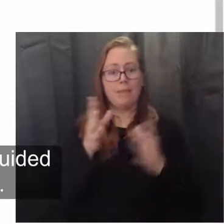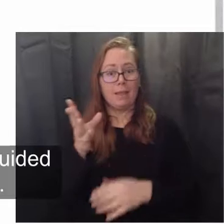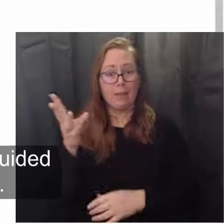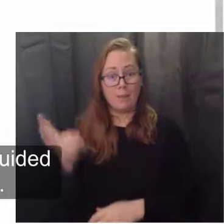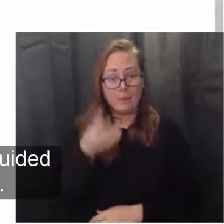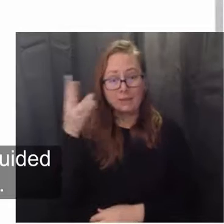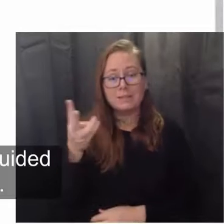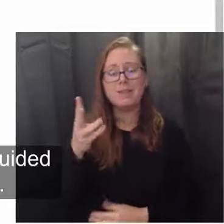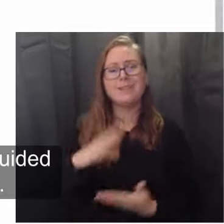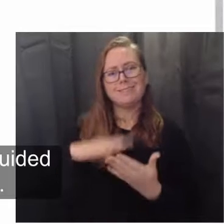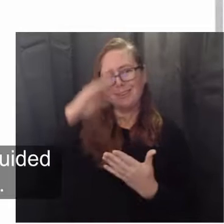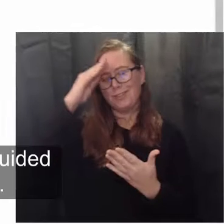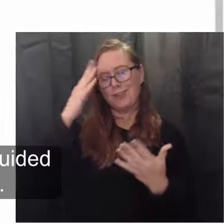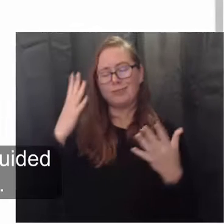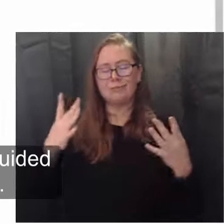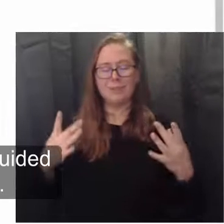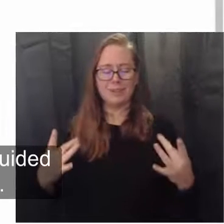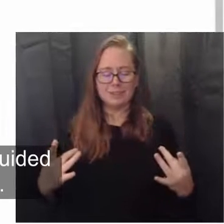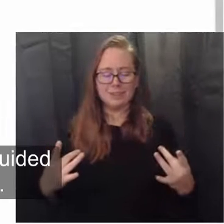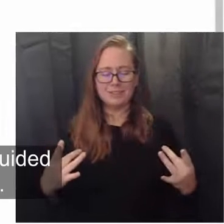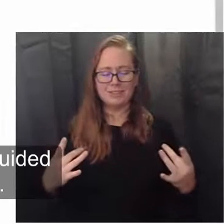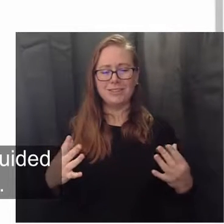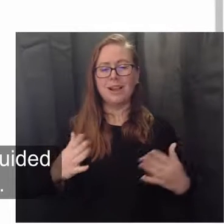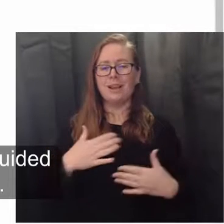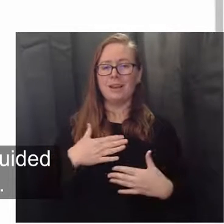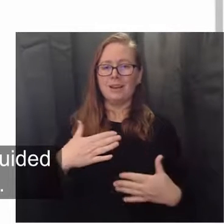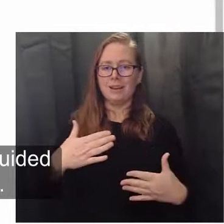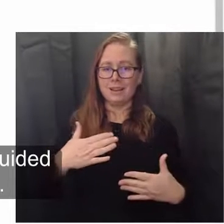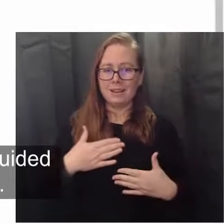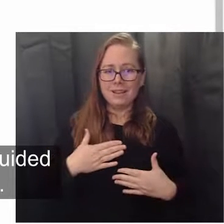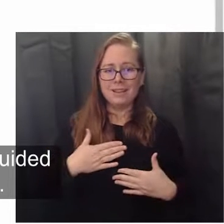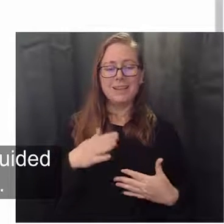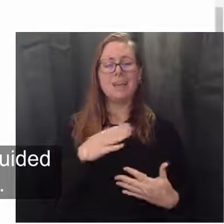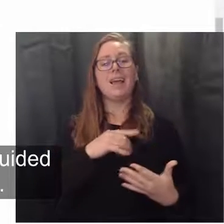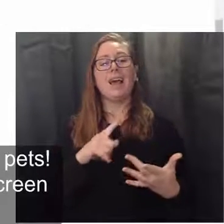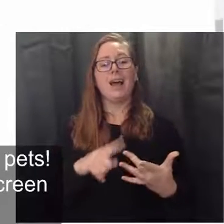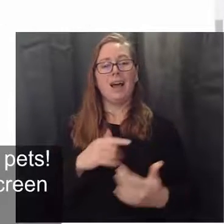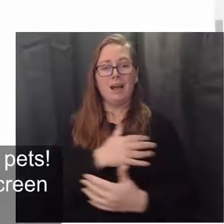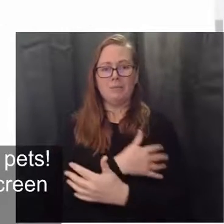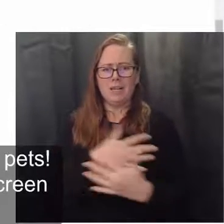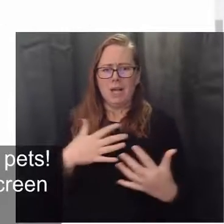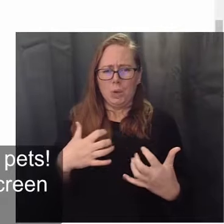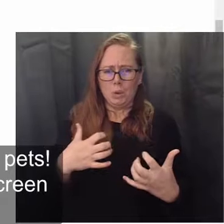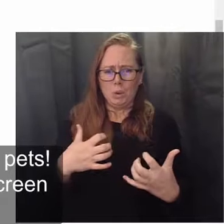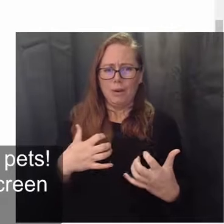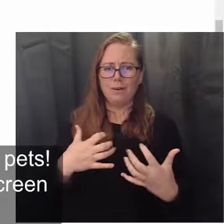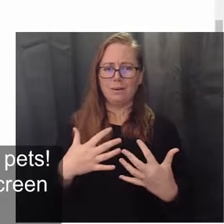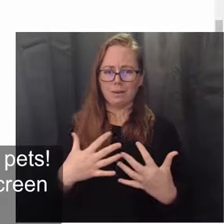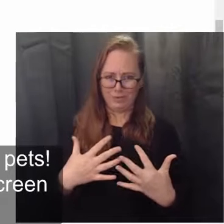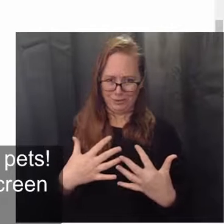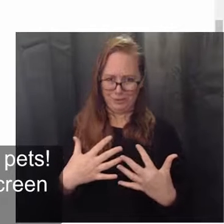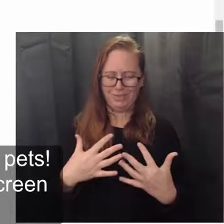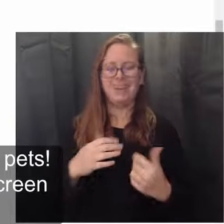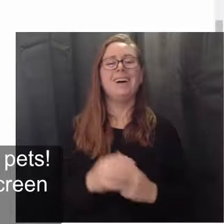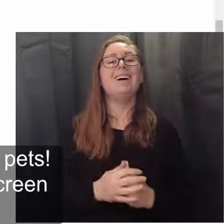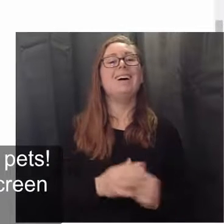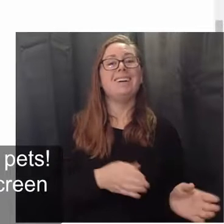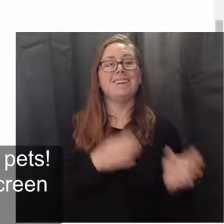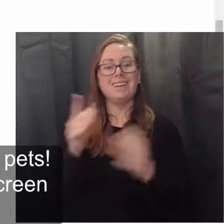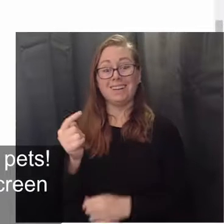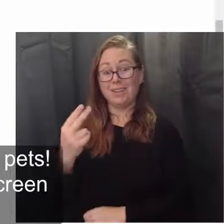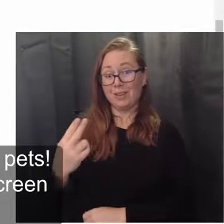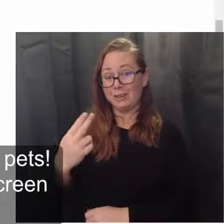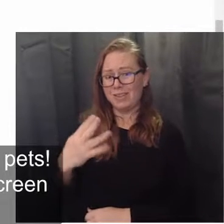meditation, guided breathing, progressive muscle relaxation. On Thursday, it's social support with your pets,